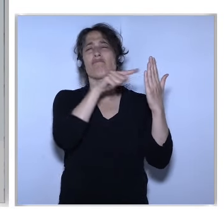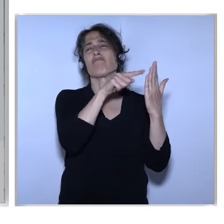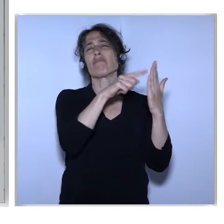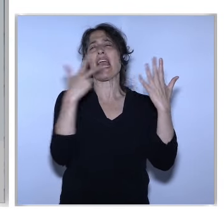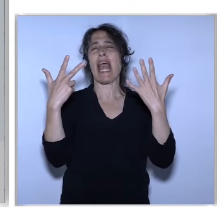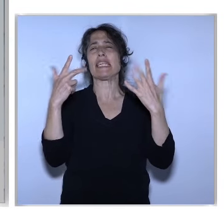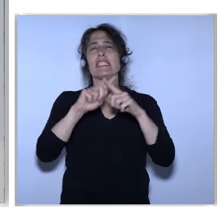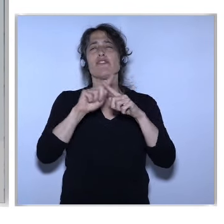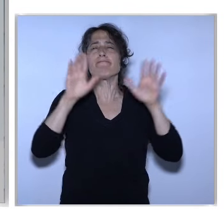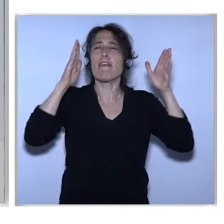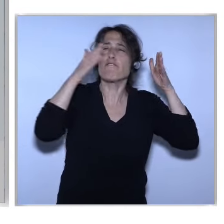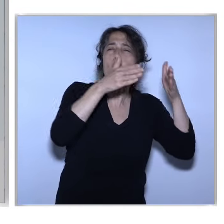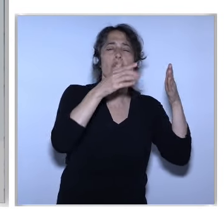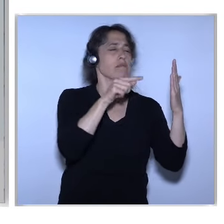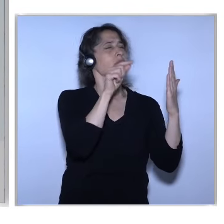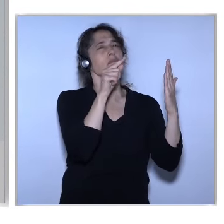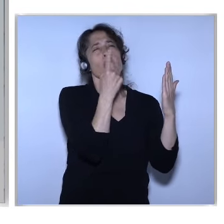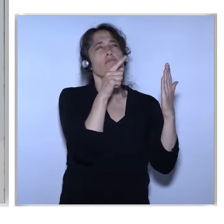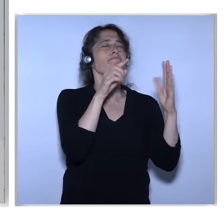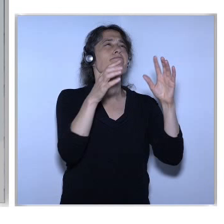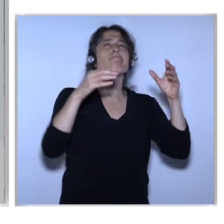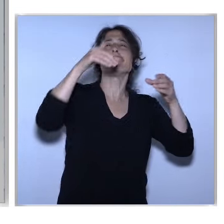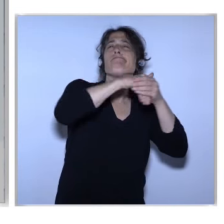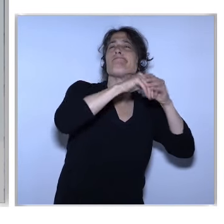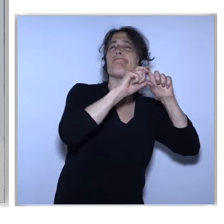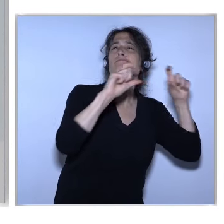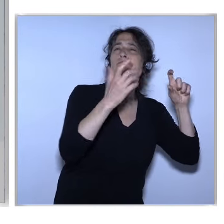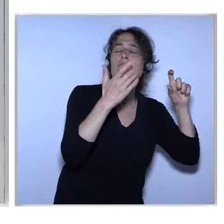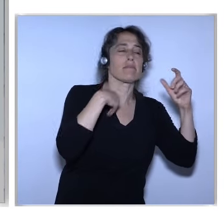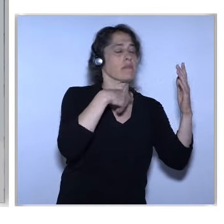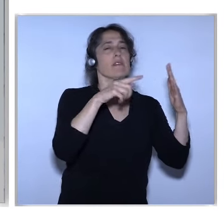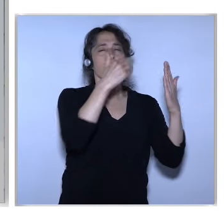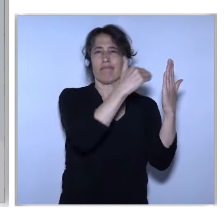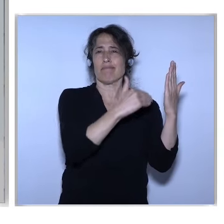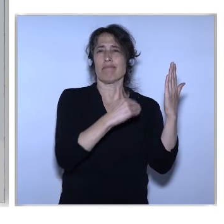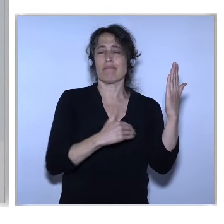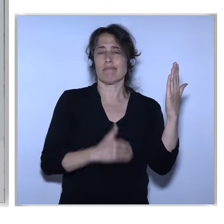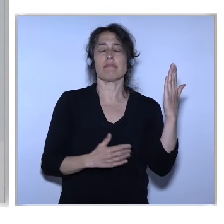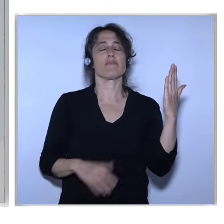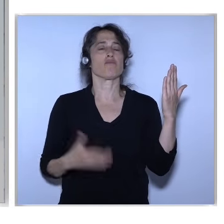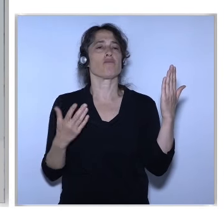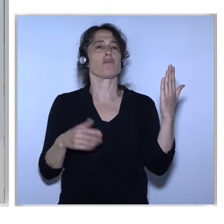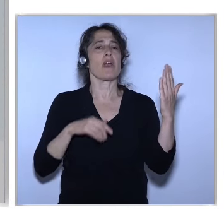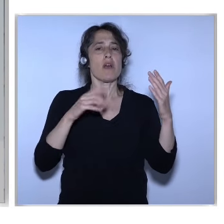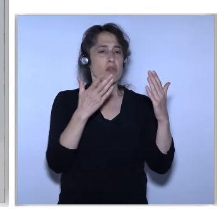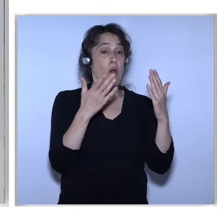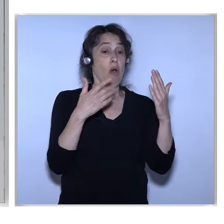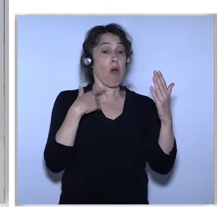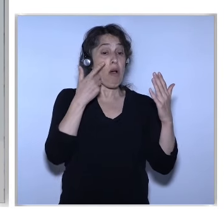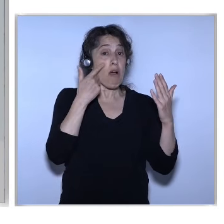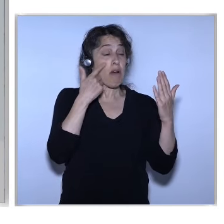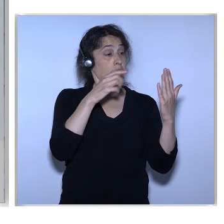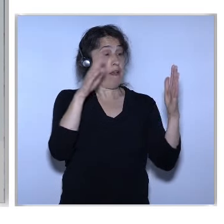Concrete Measures How to Organize With these Regional Smart Specialization Strategies Piloting Partnerships